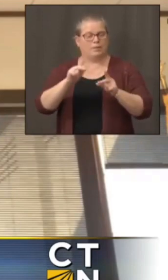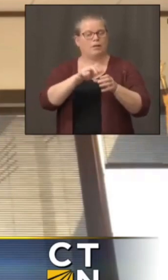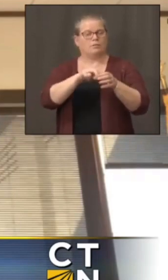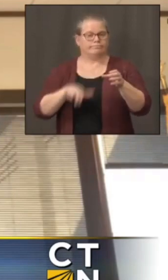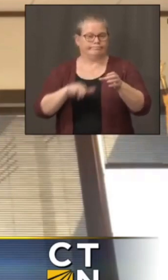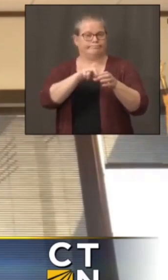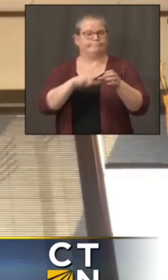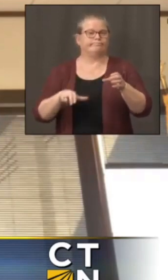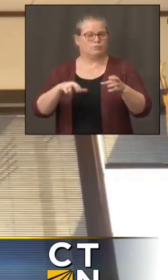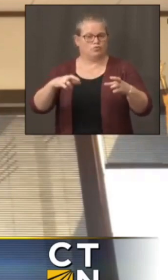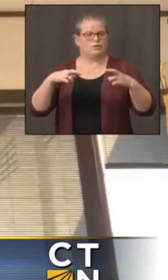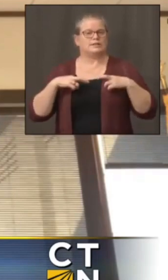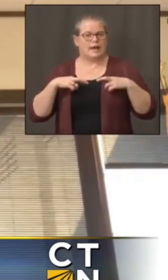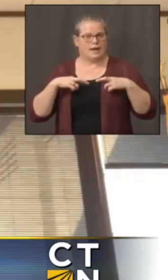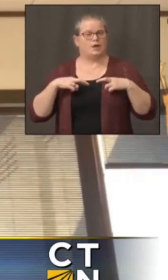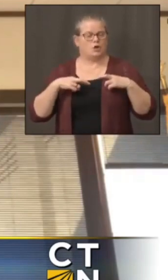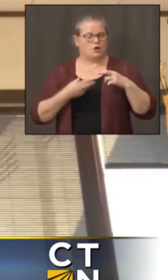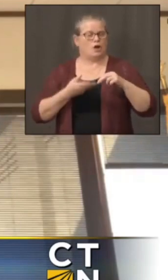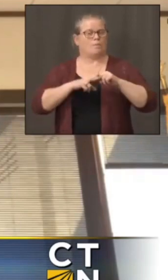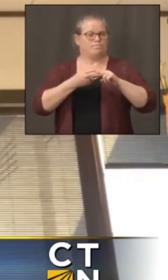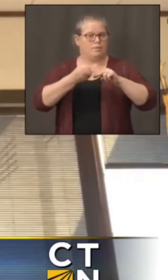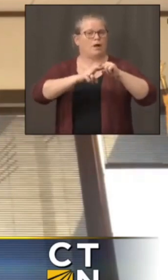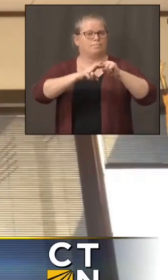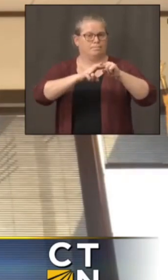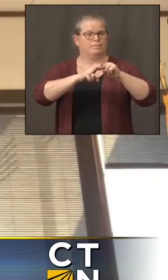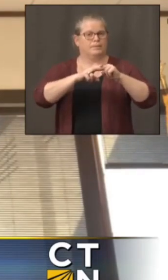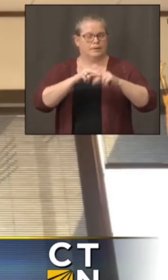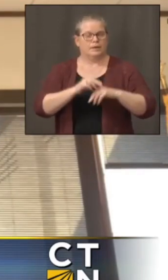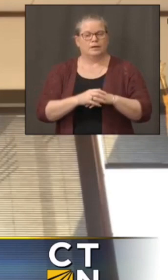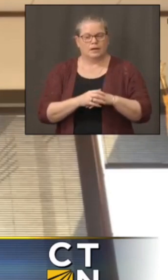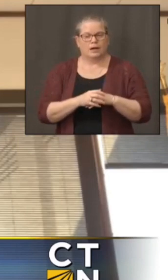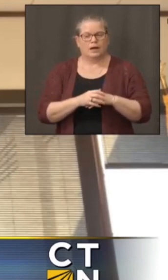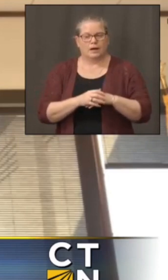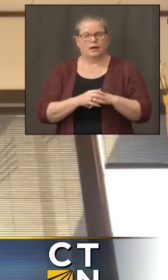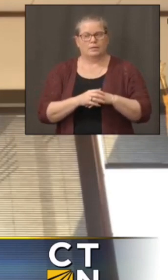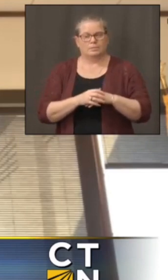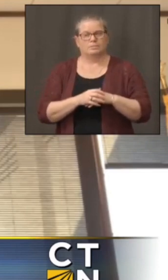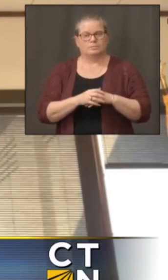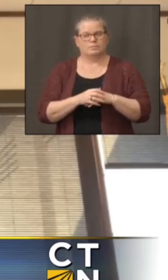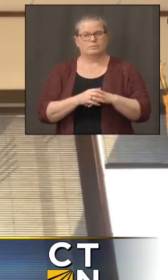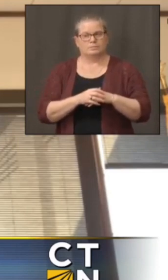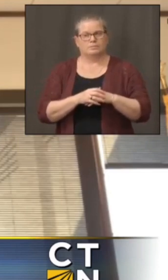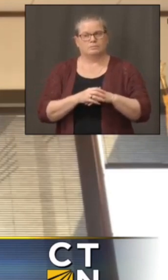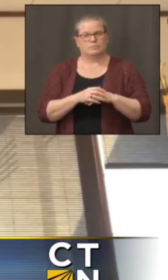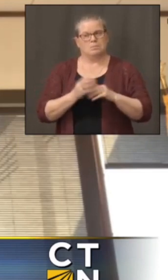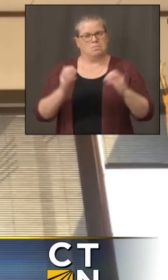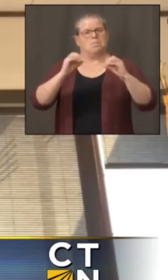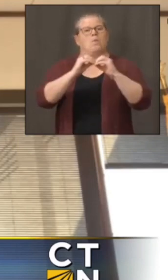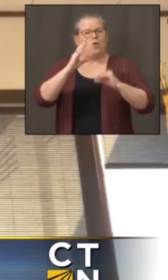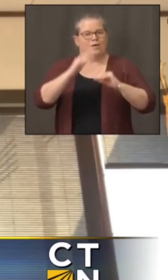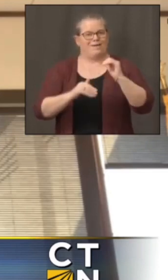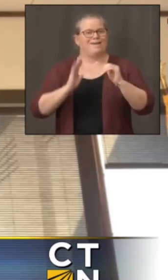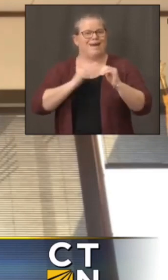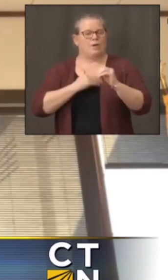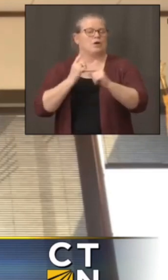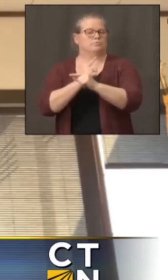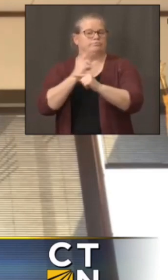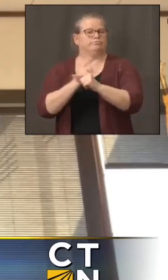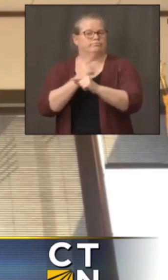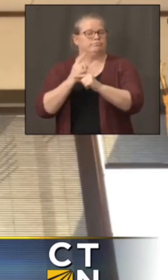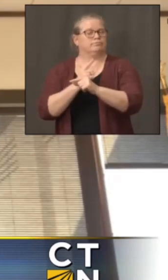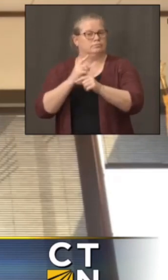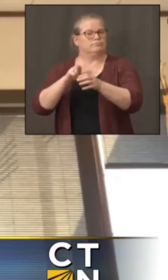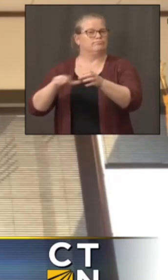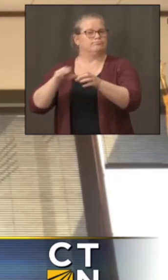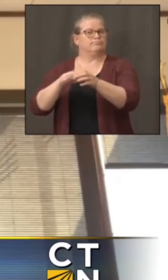continuing to see the normal rate of retirement-related attrition. As we get closer to June of 2021,